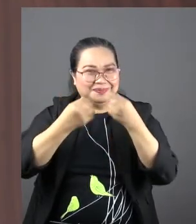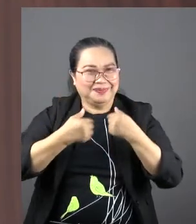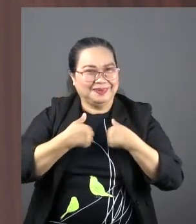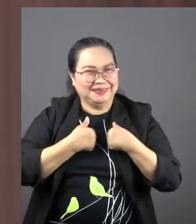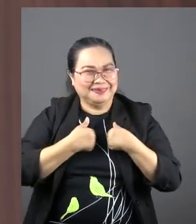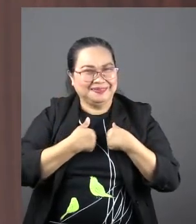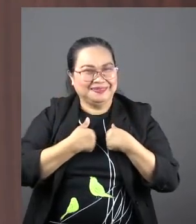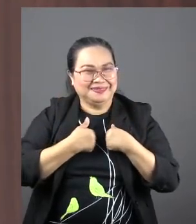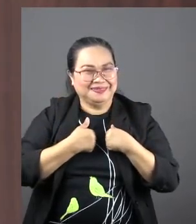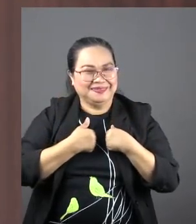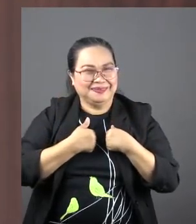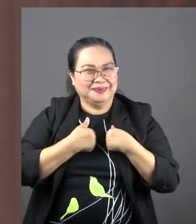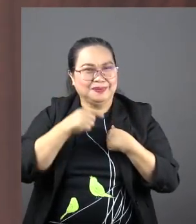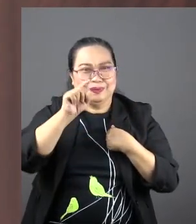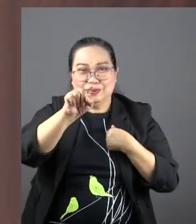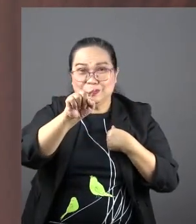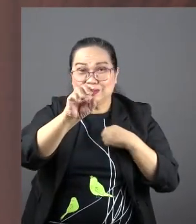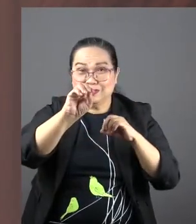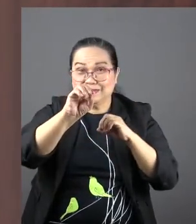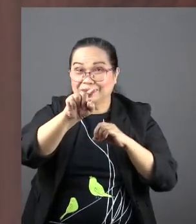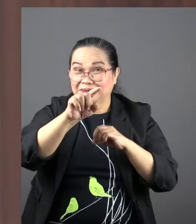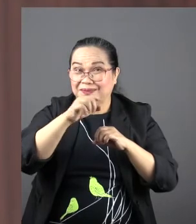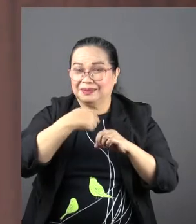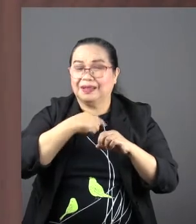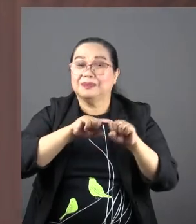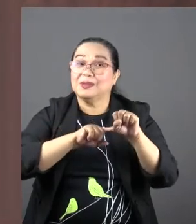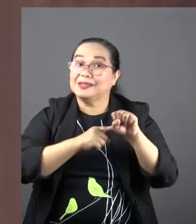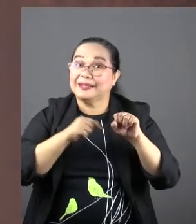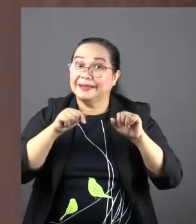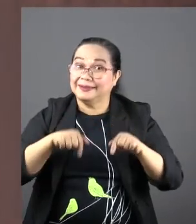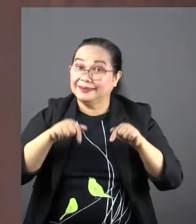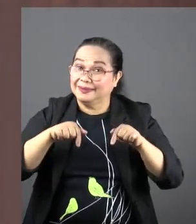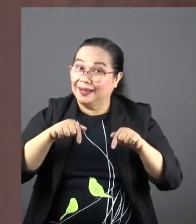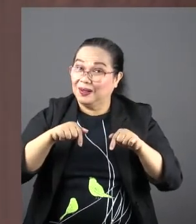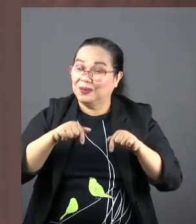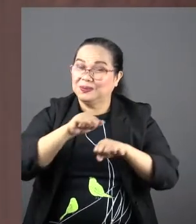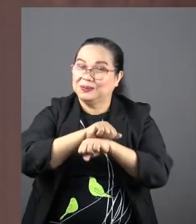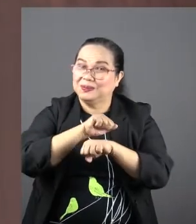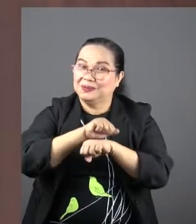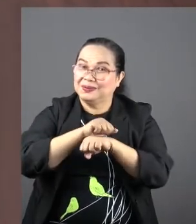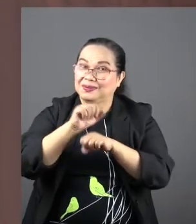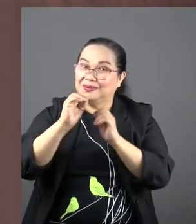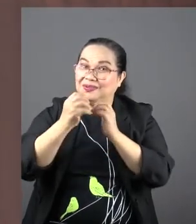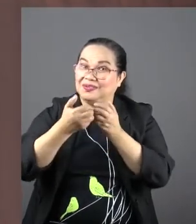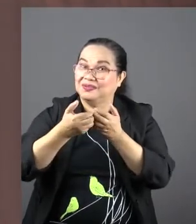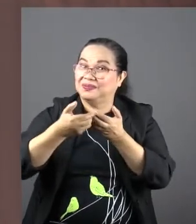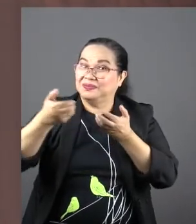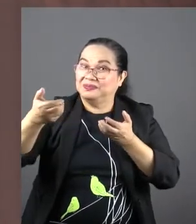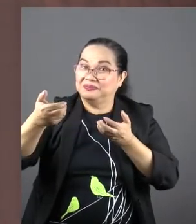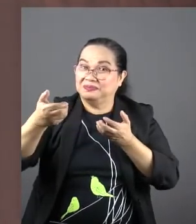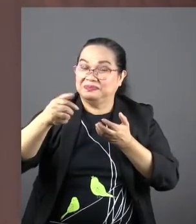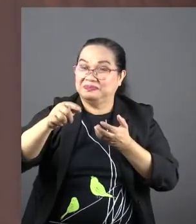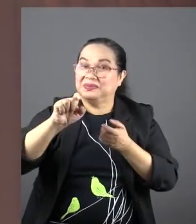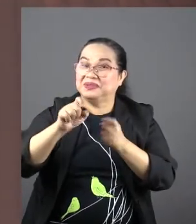I'm beginning my mission on earth. My relationship with you is changing.